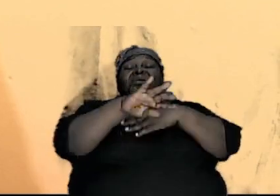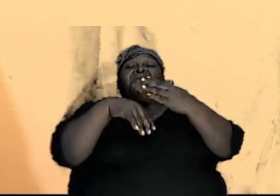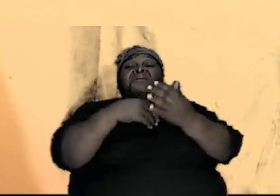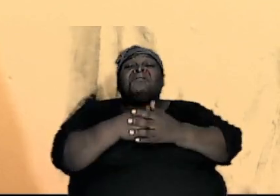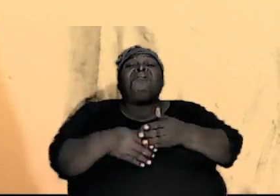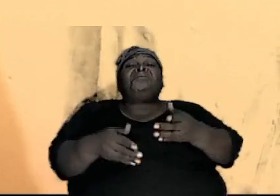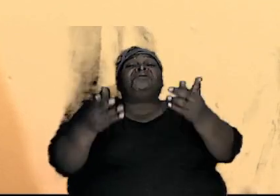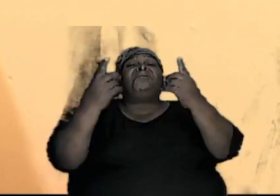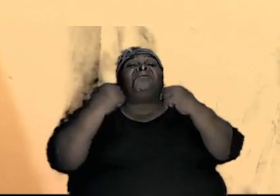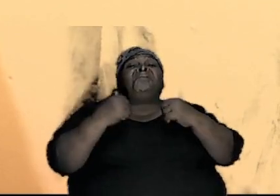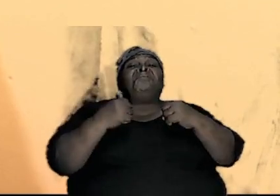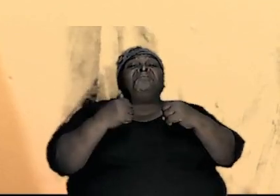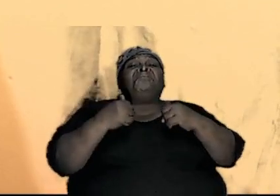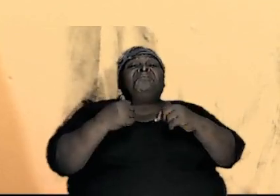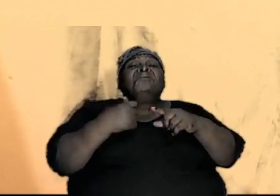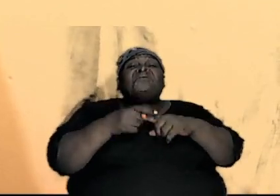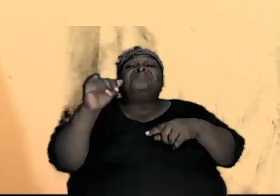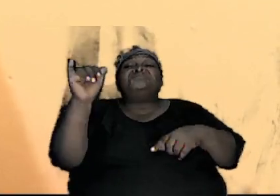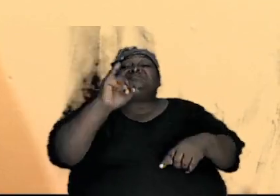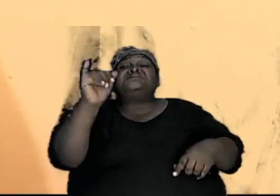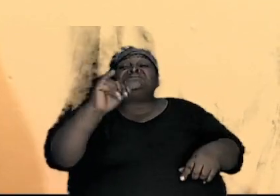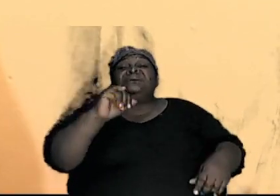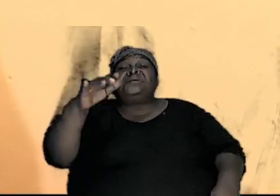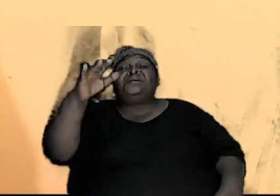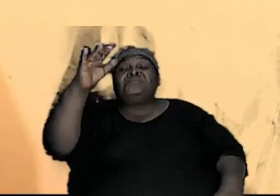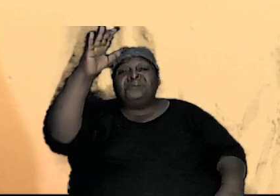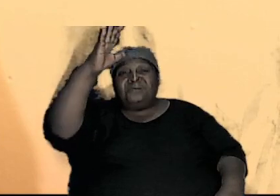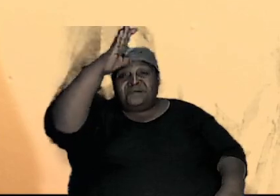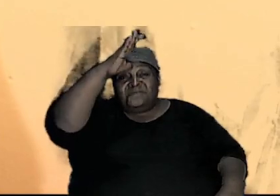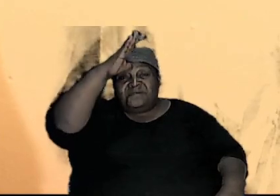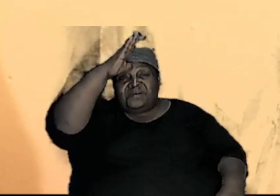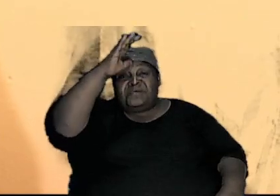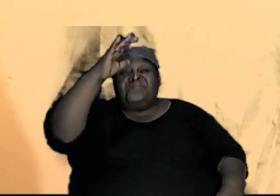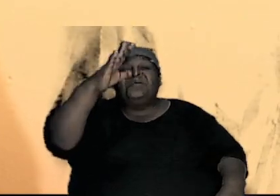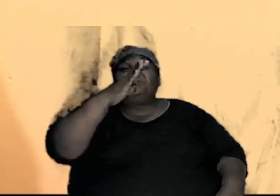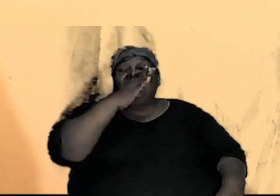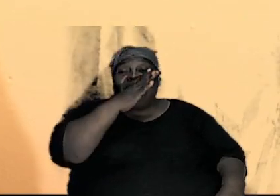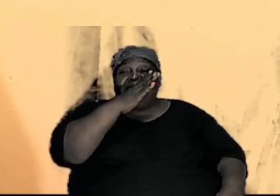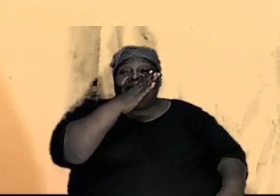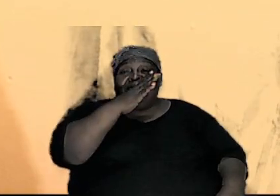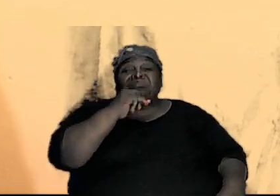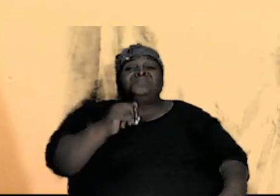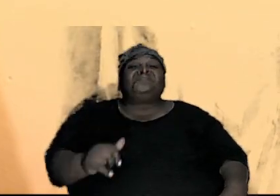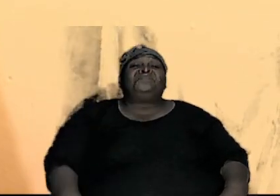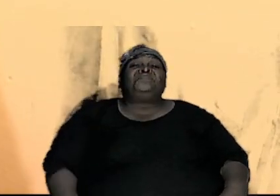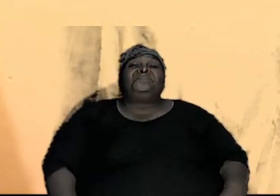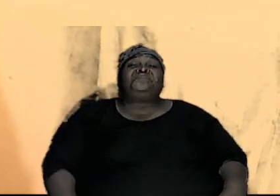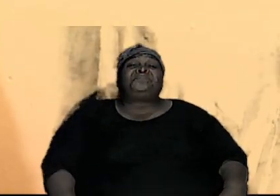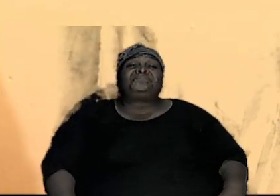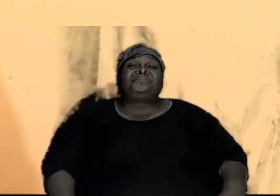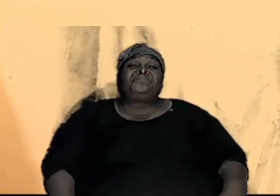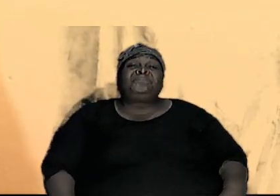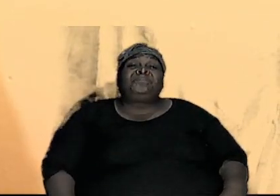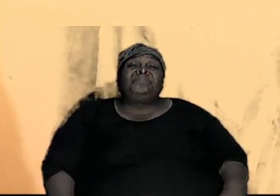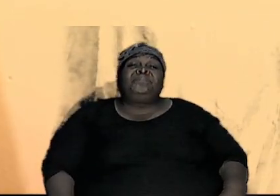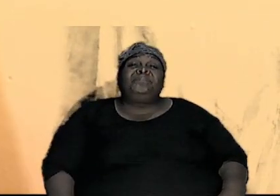am positive about that also the same father and the same mother and there are